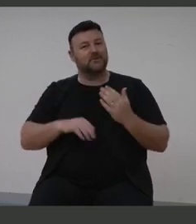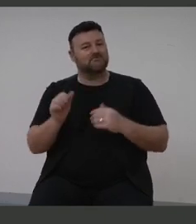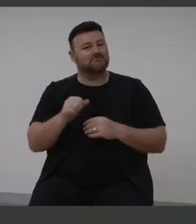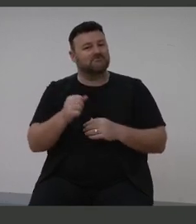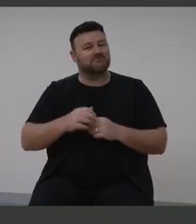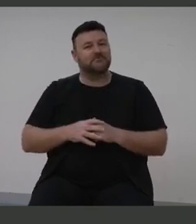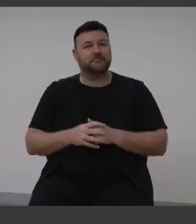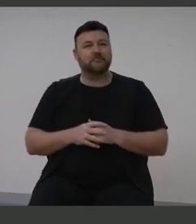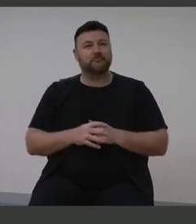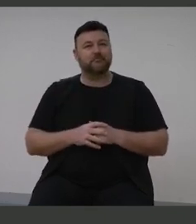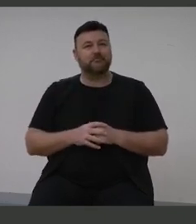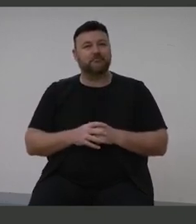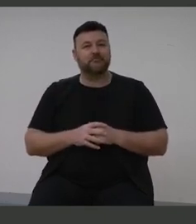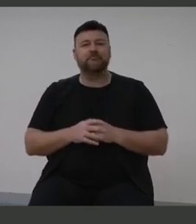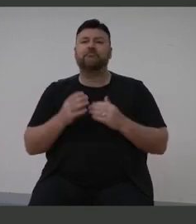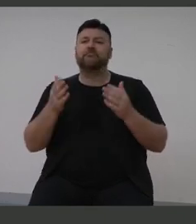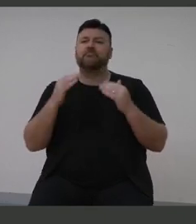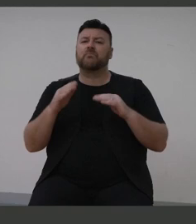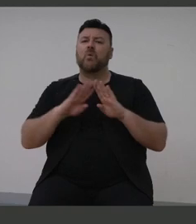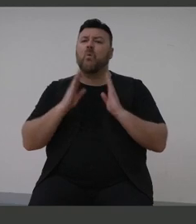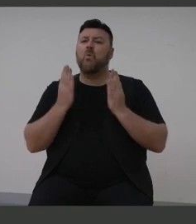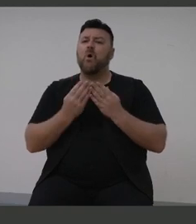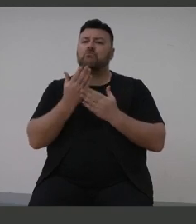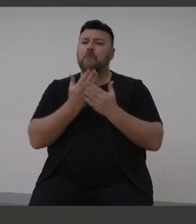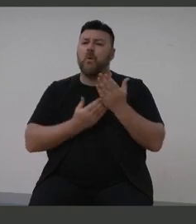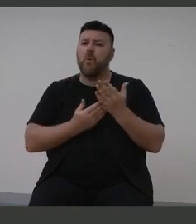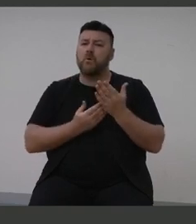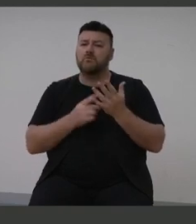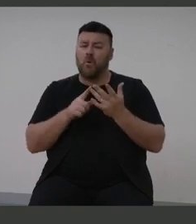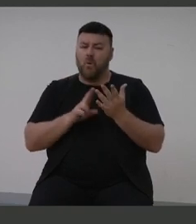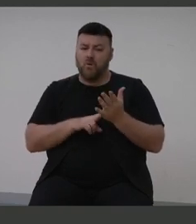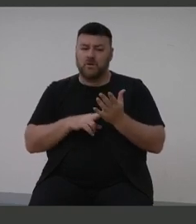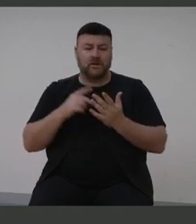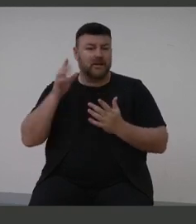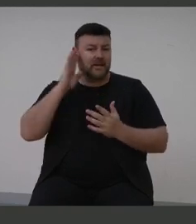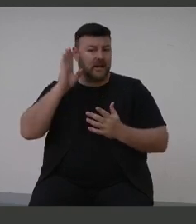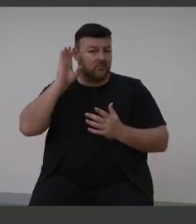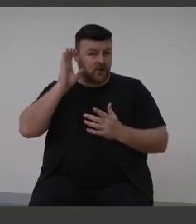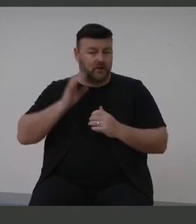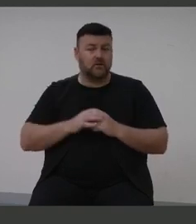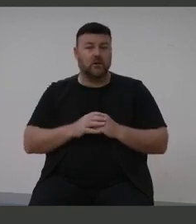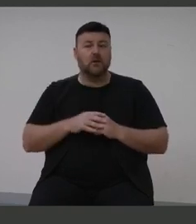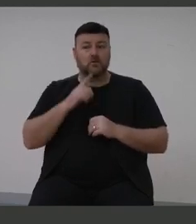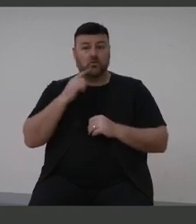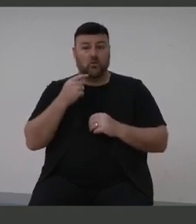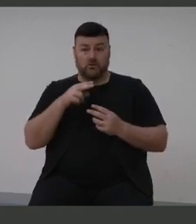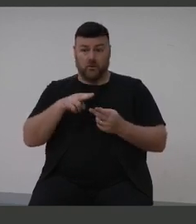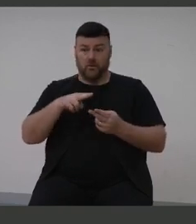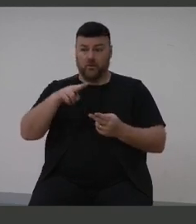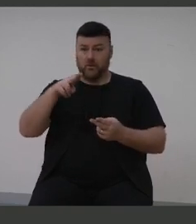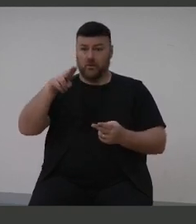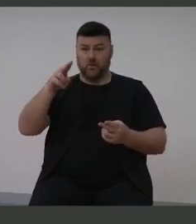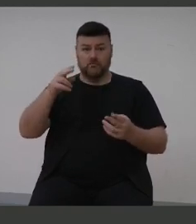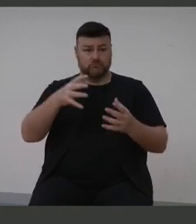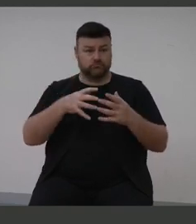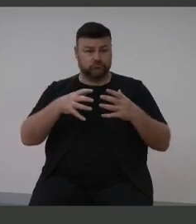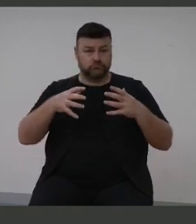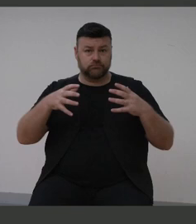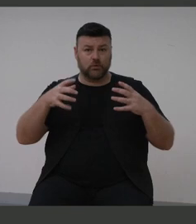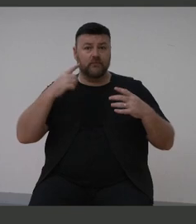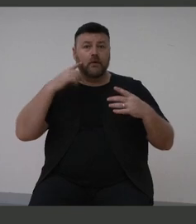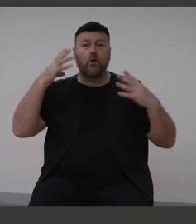Just onto the World Report on Hearing. So the World Report on Hearing reminds us that there's a rising prevalence of hearing loss and a lot of that is driven by